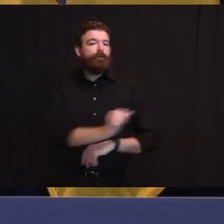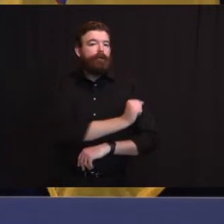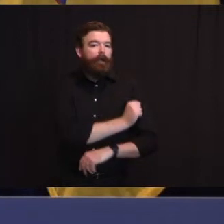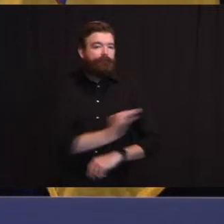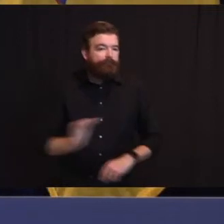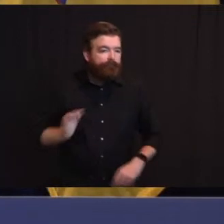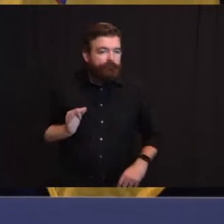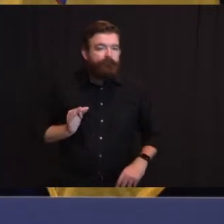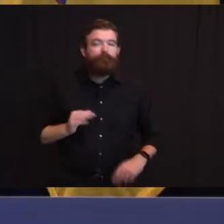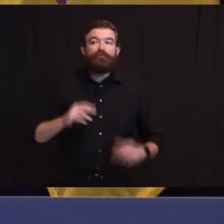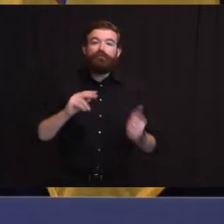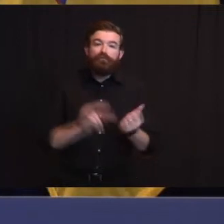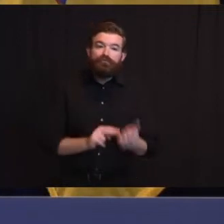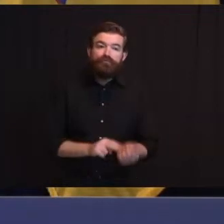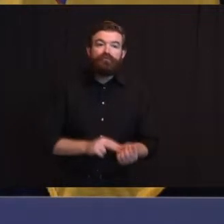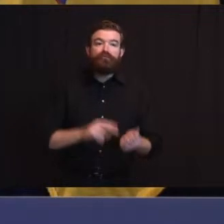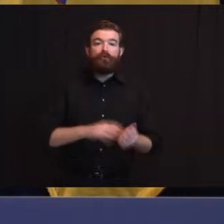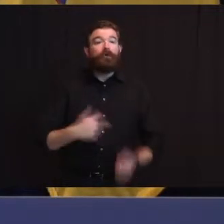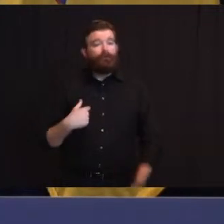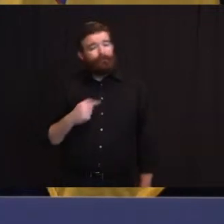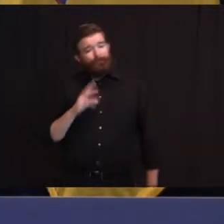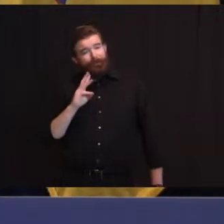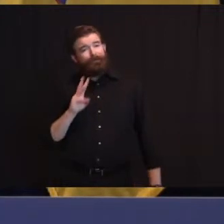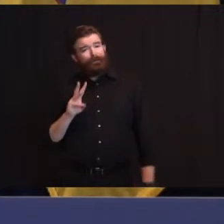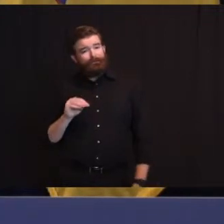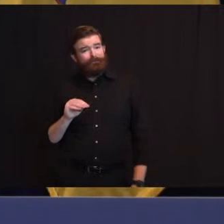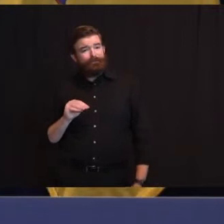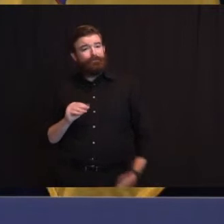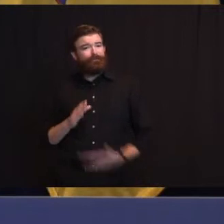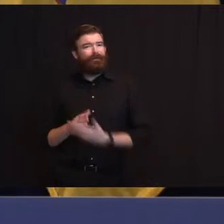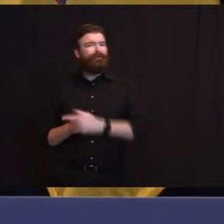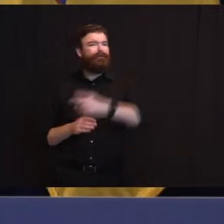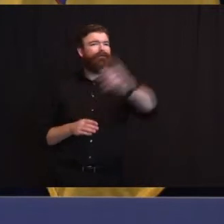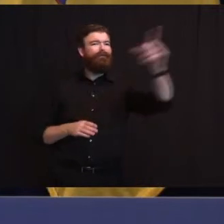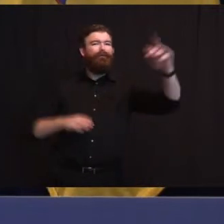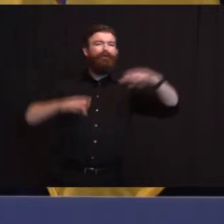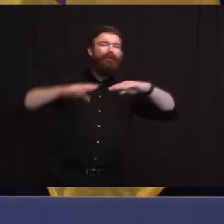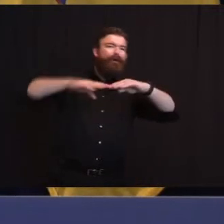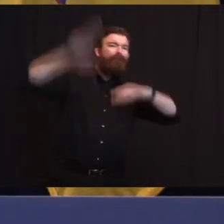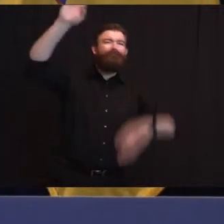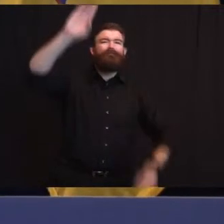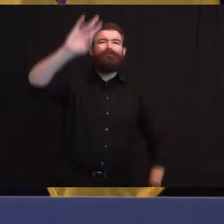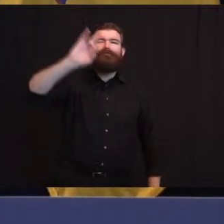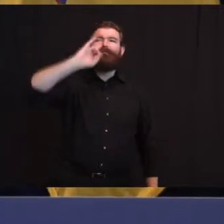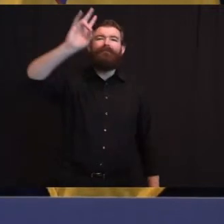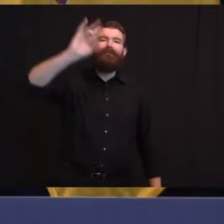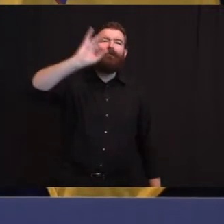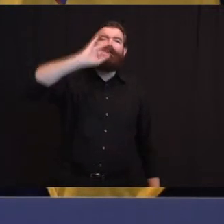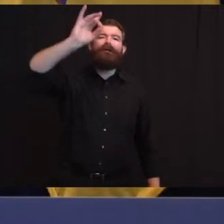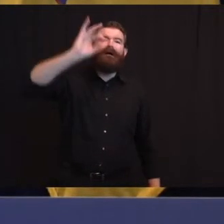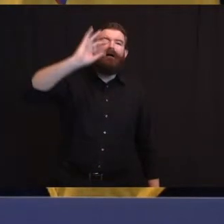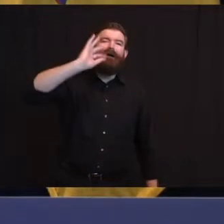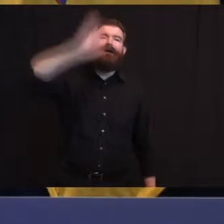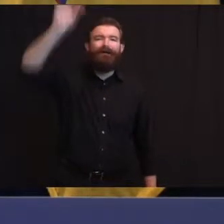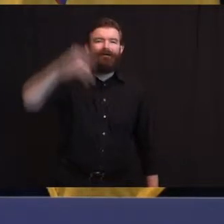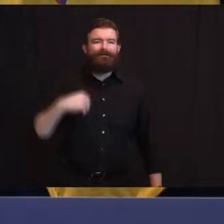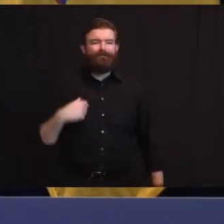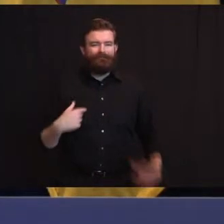are, I just can't justify it. That's my personal opinion. You're in the same, I think, same